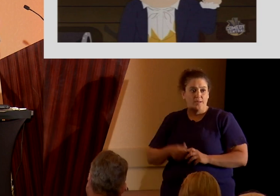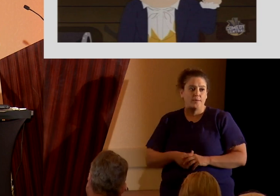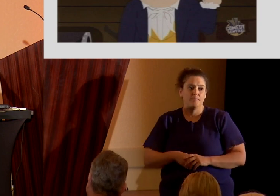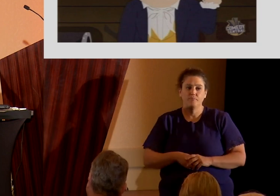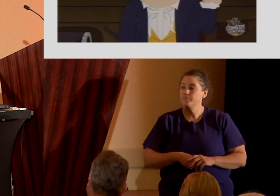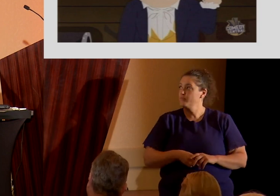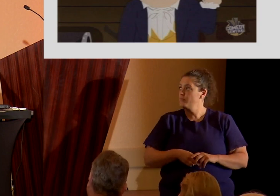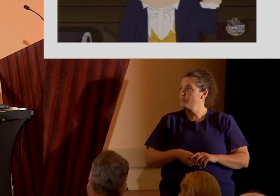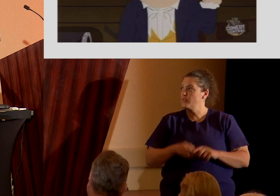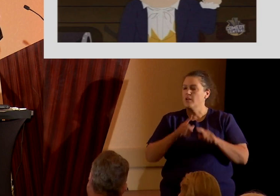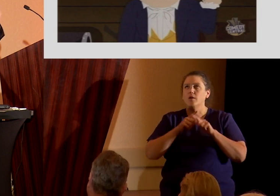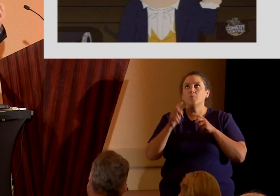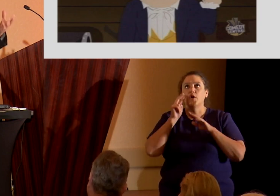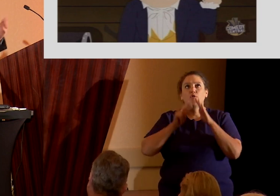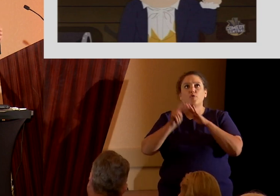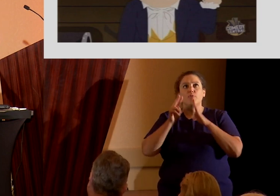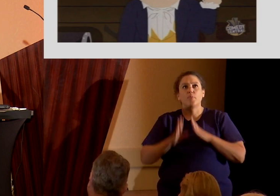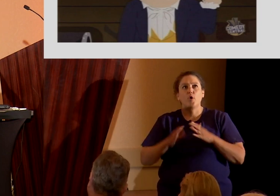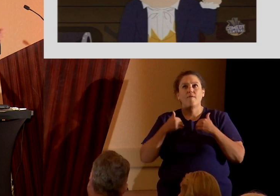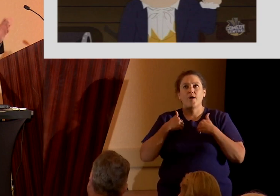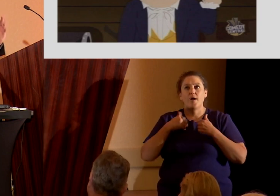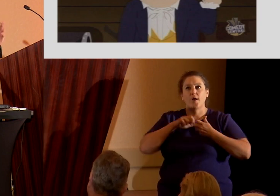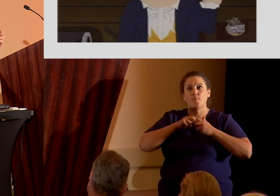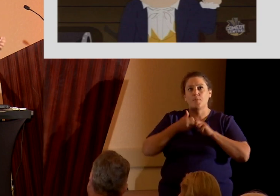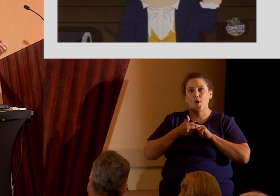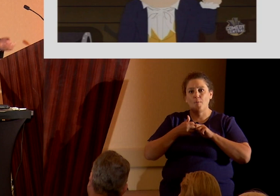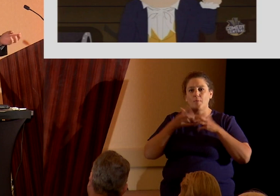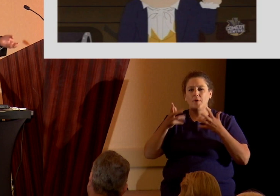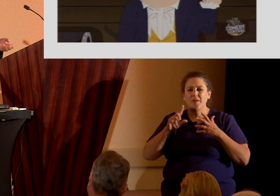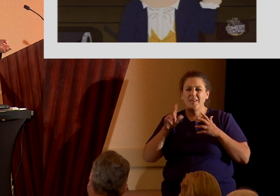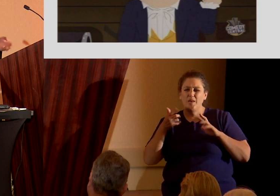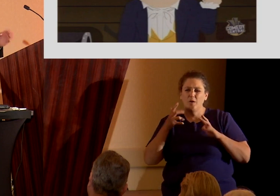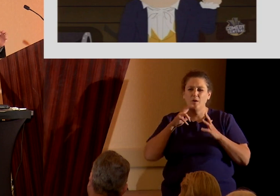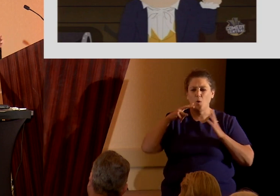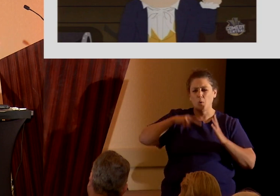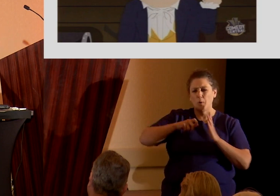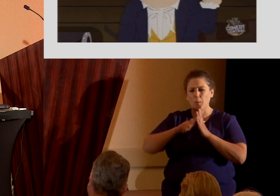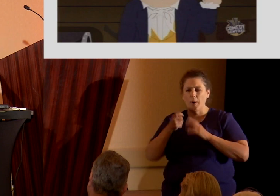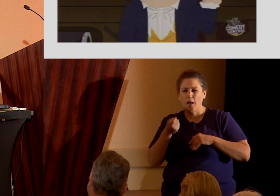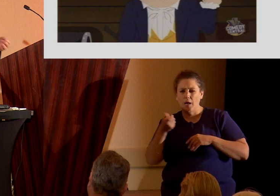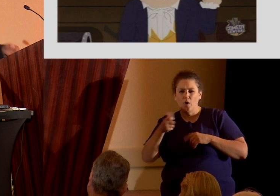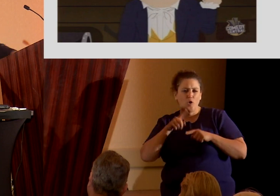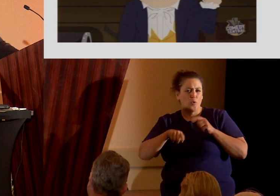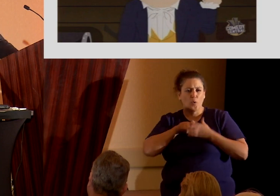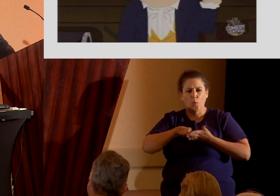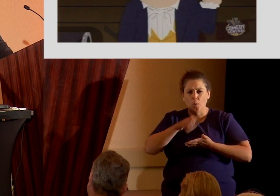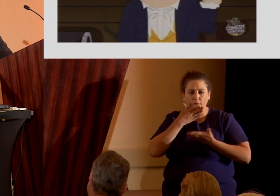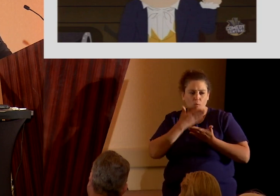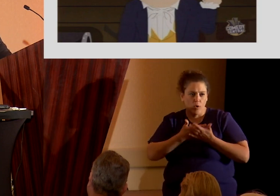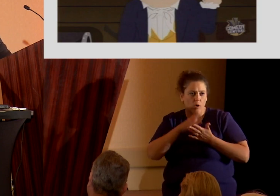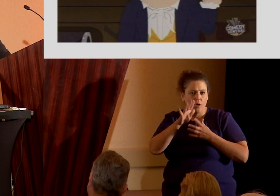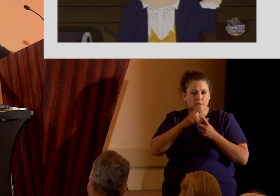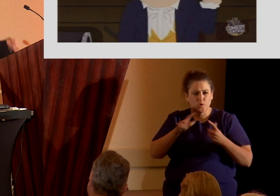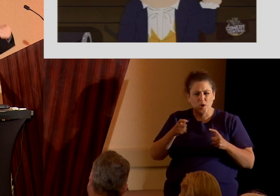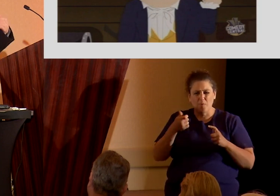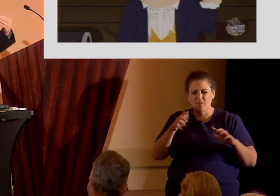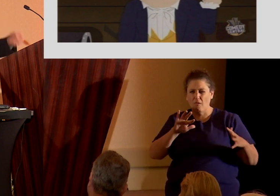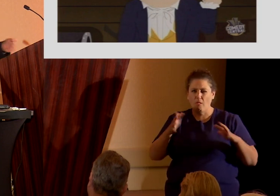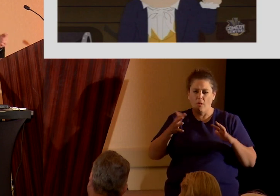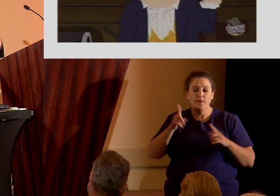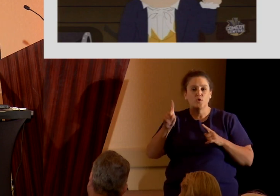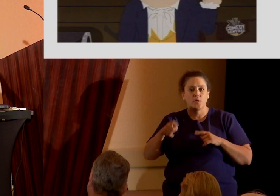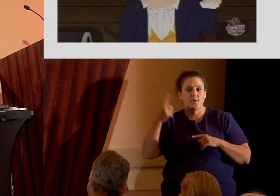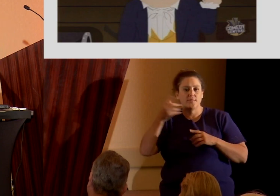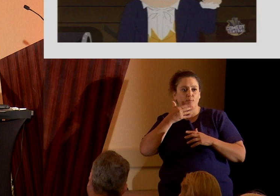But the prophet had a problem. You see, he was only semi-literate, hillbilly literate. He could read a little, but he couldn't really write, and his grammar was a little dodgy. So he needed